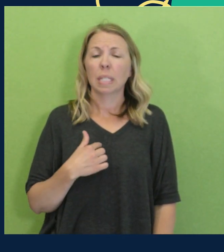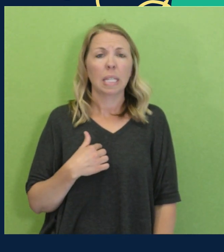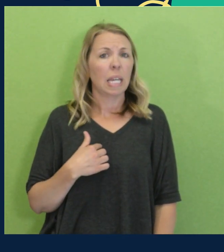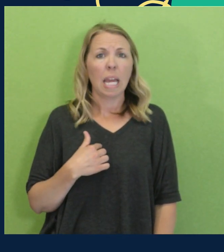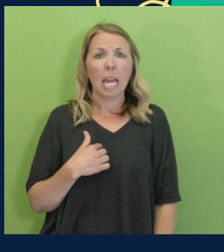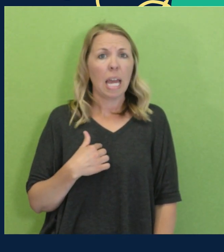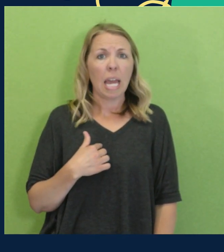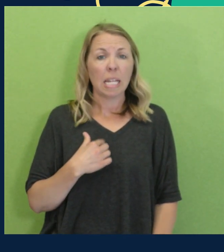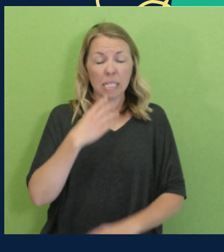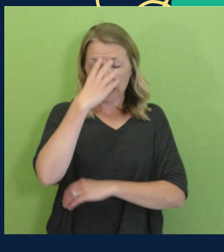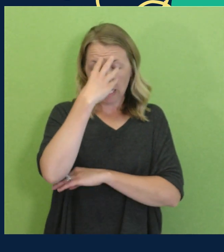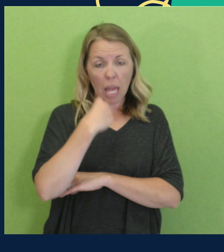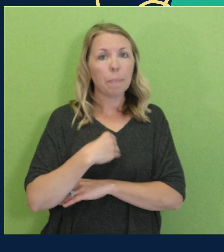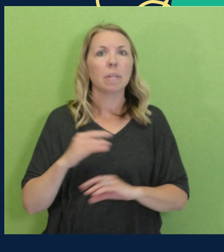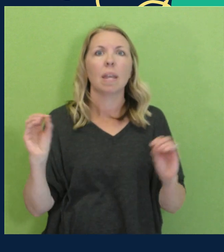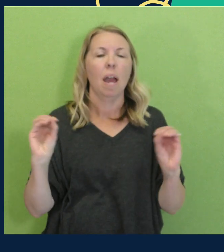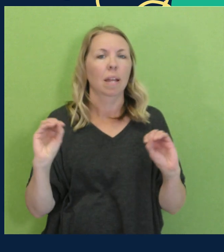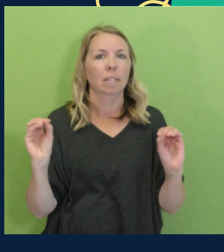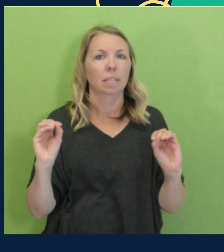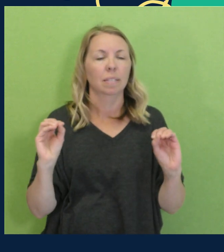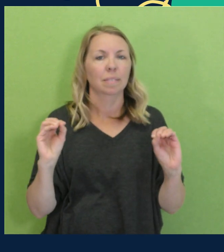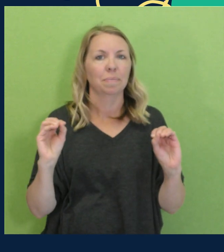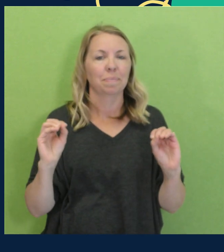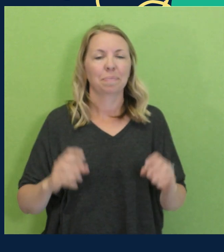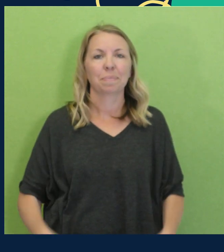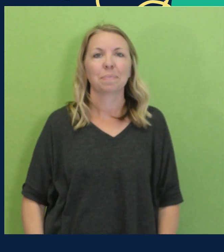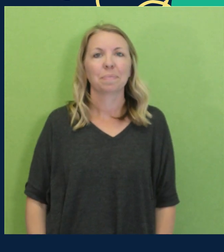and slept not a wink.